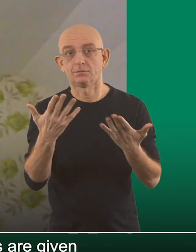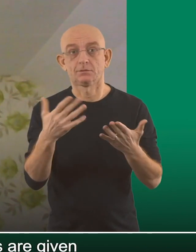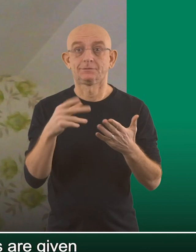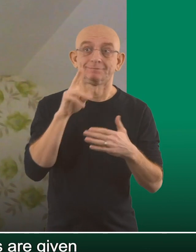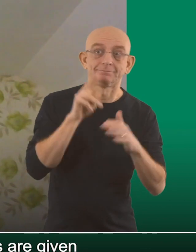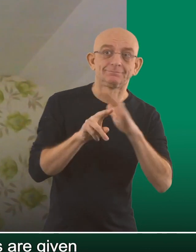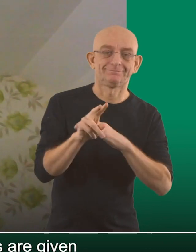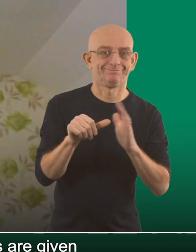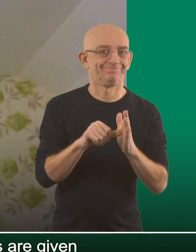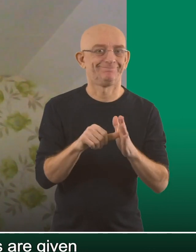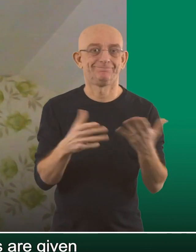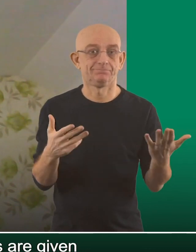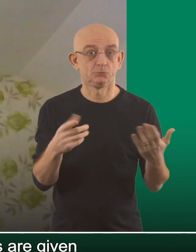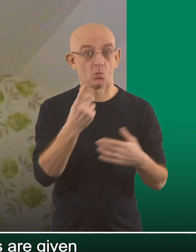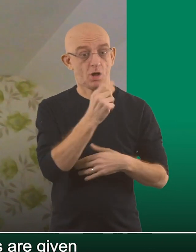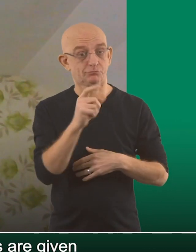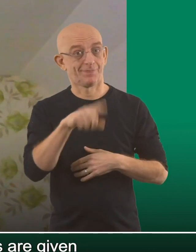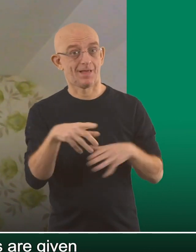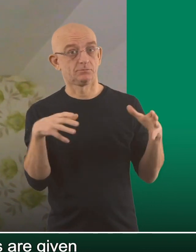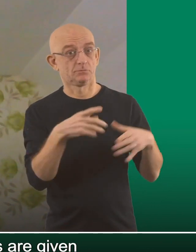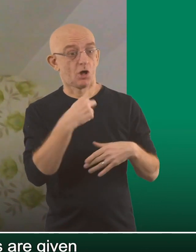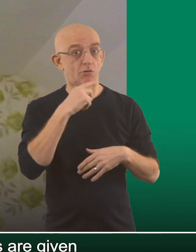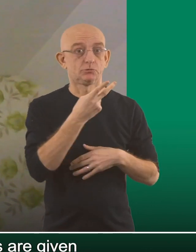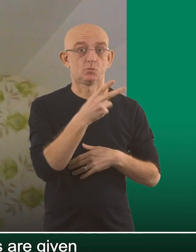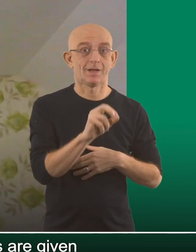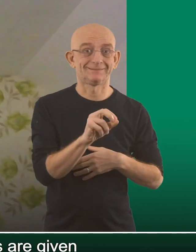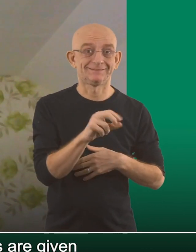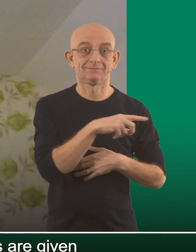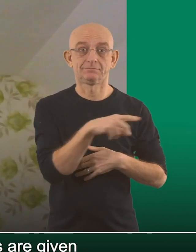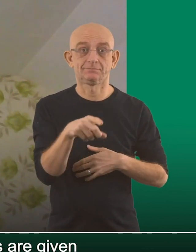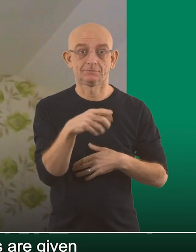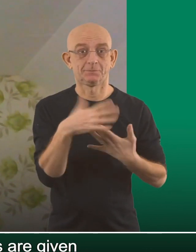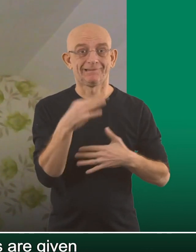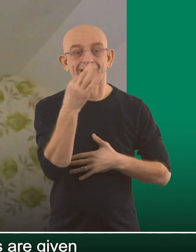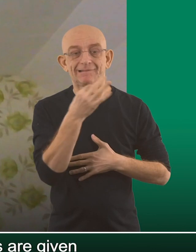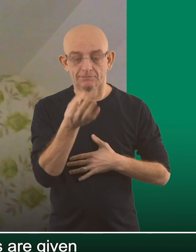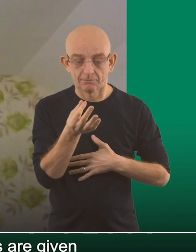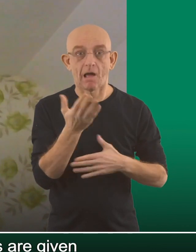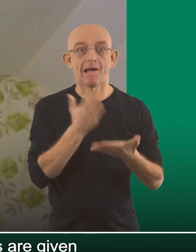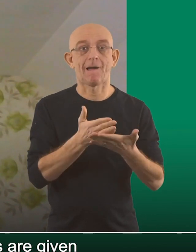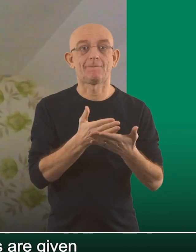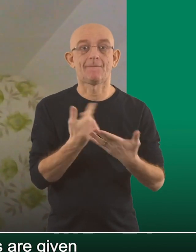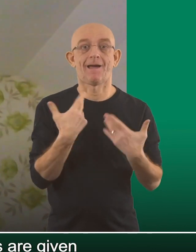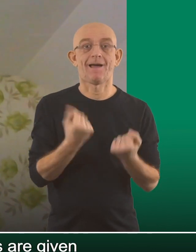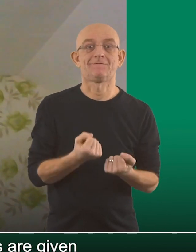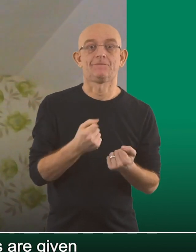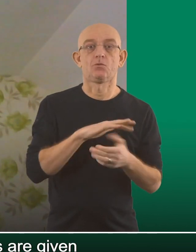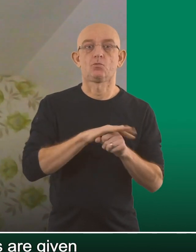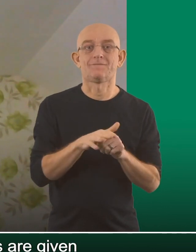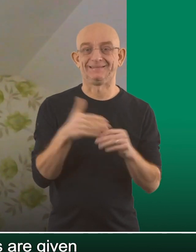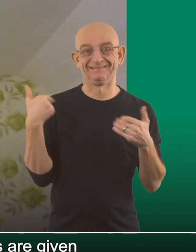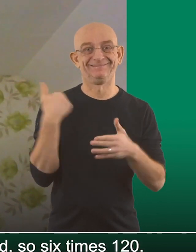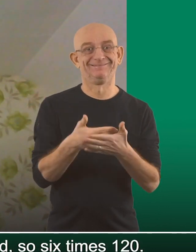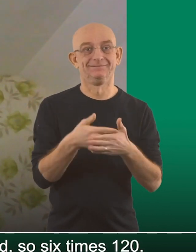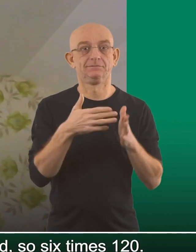tell. So 120 people per 100,000 residents are given a positive test in any